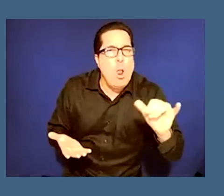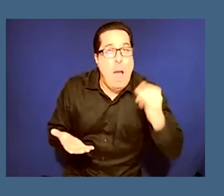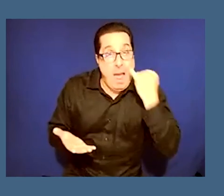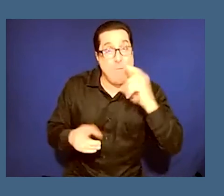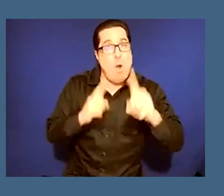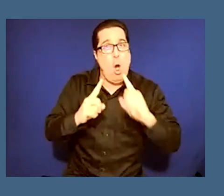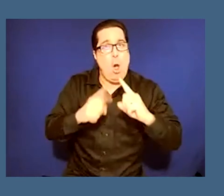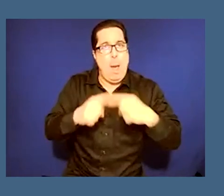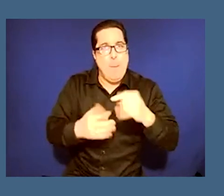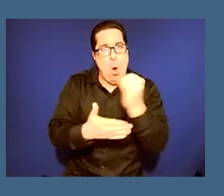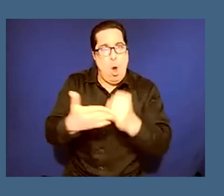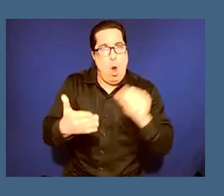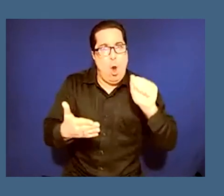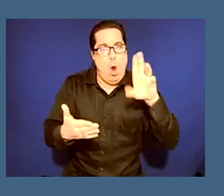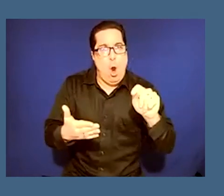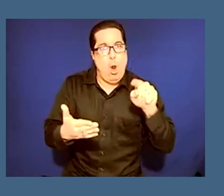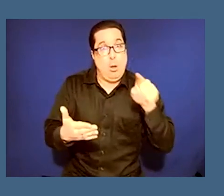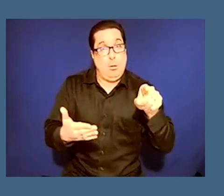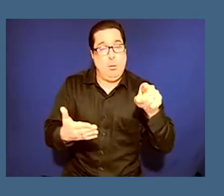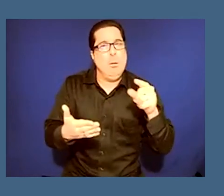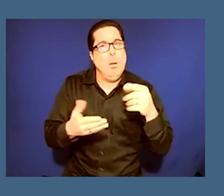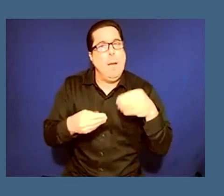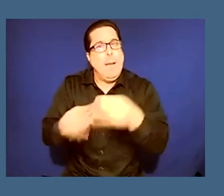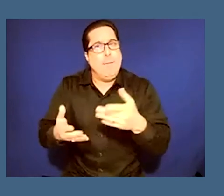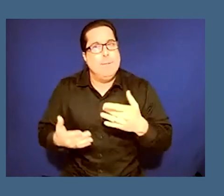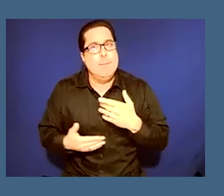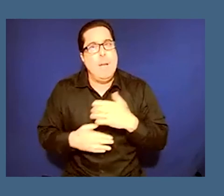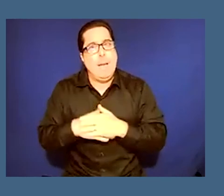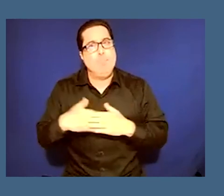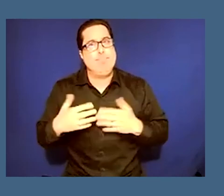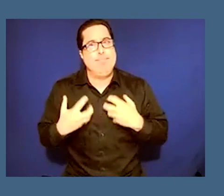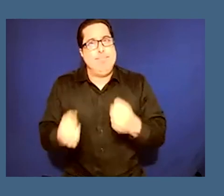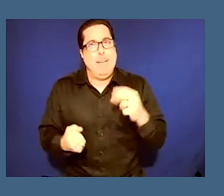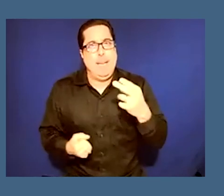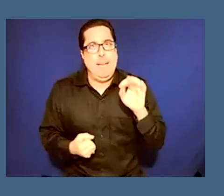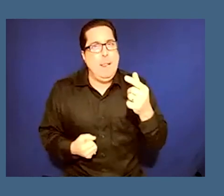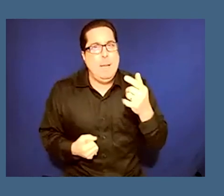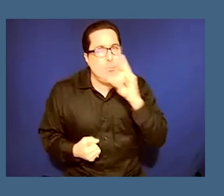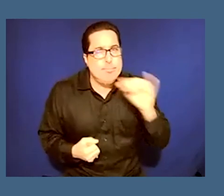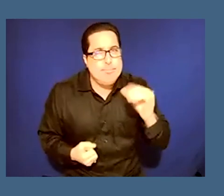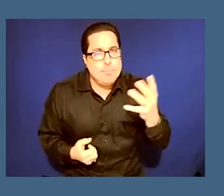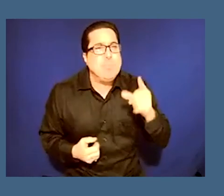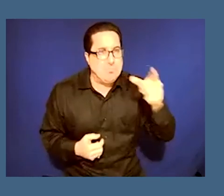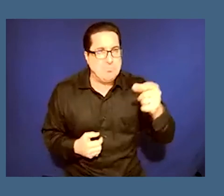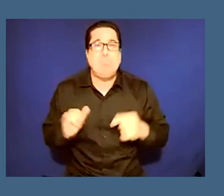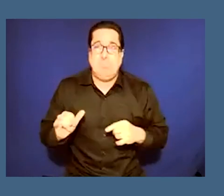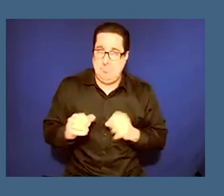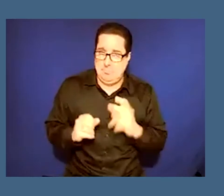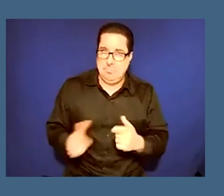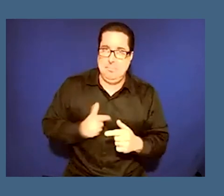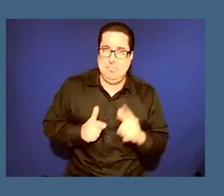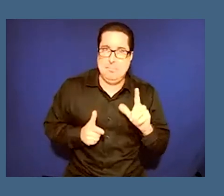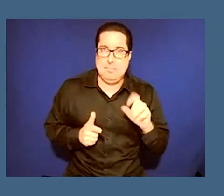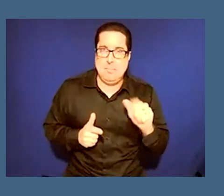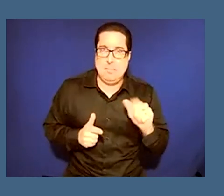that's so difficult and i know it's been the theme of today and part of one of the themes the healing place i think a healing place is